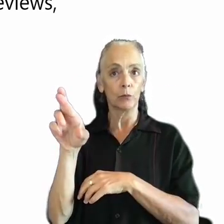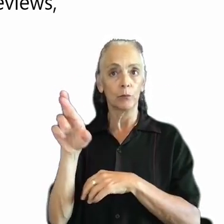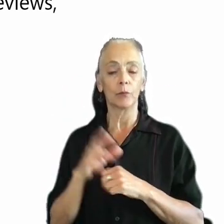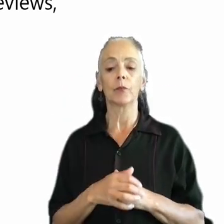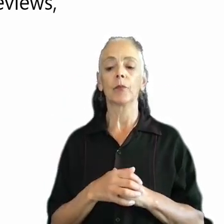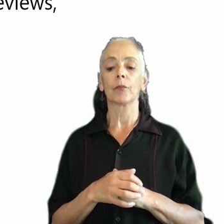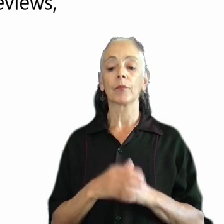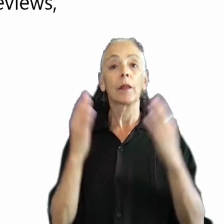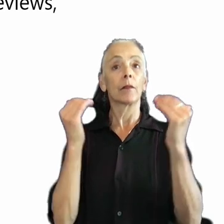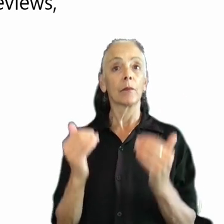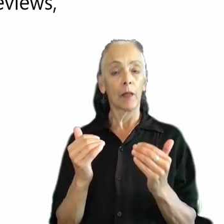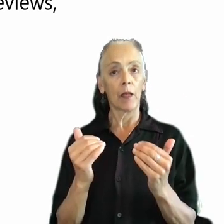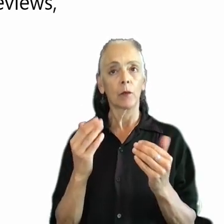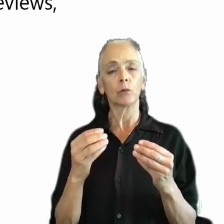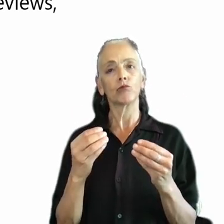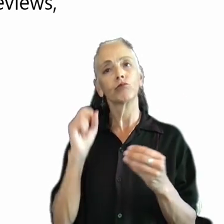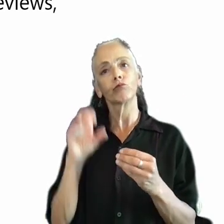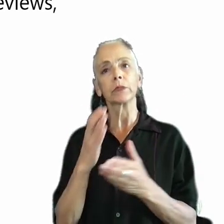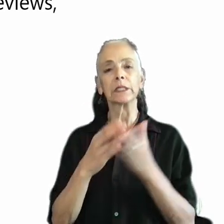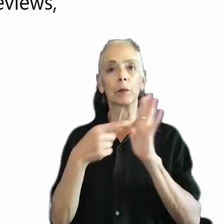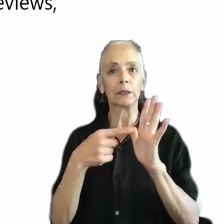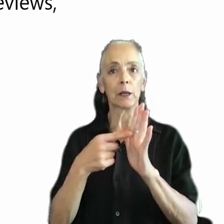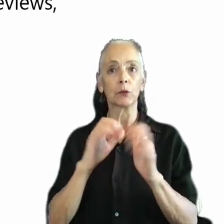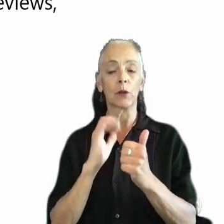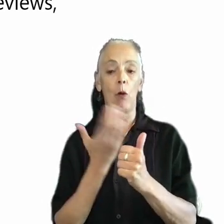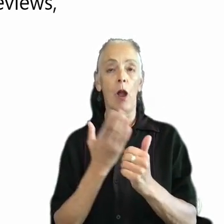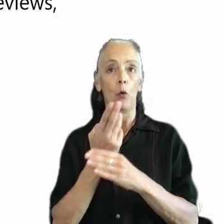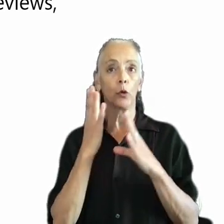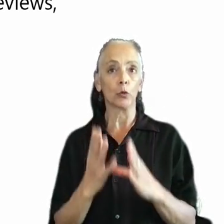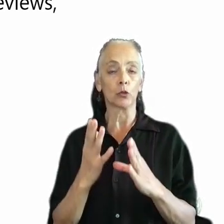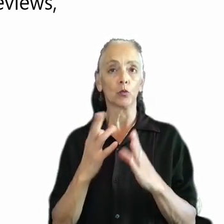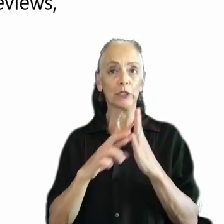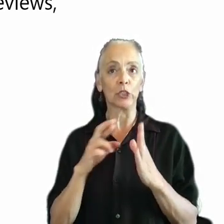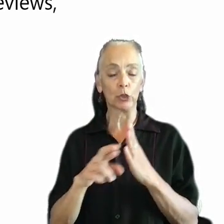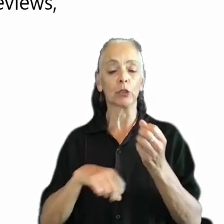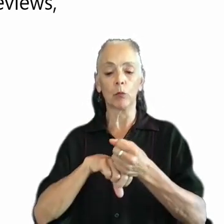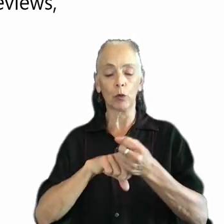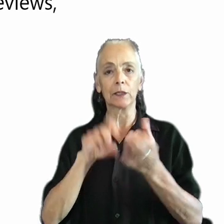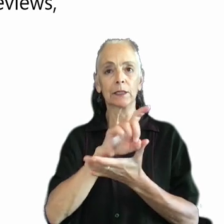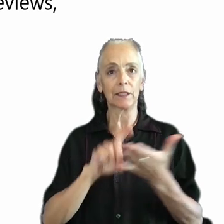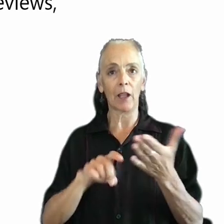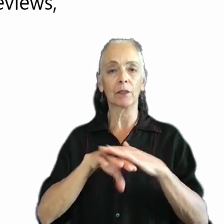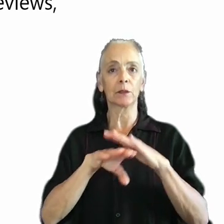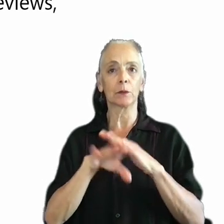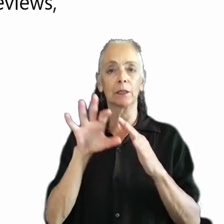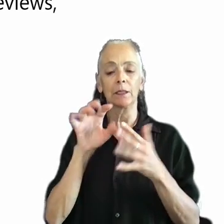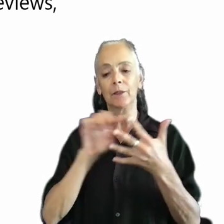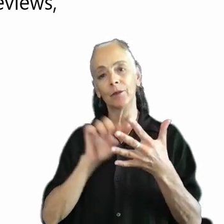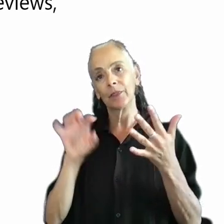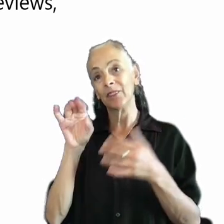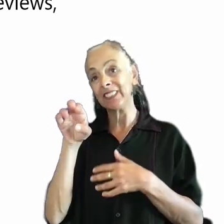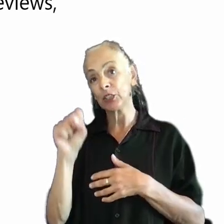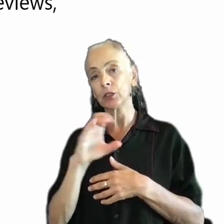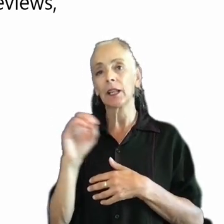I will then follow that with some examples of how our user research has supported the design of accessibility features and Xbox games.